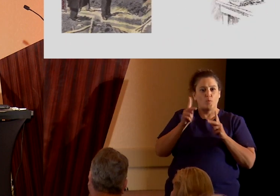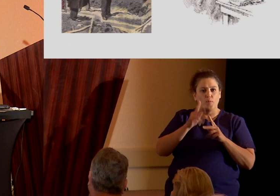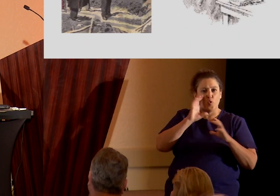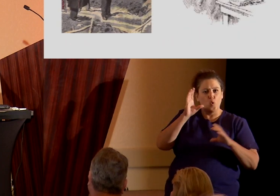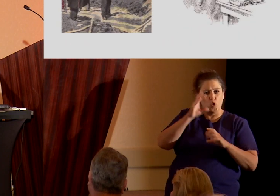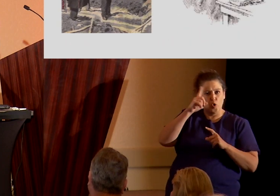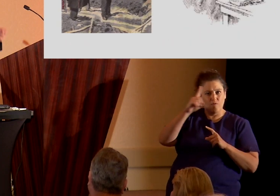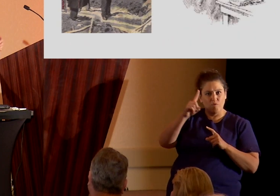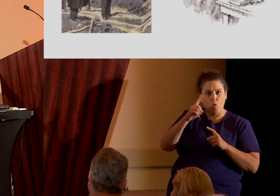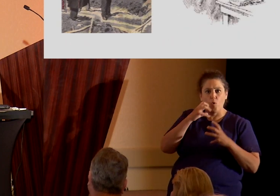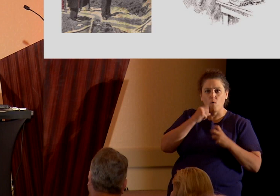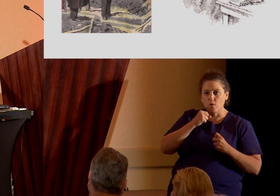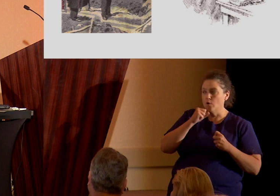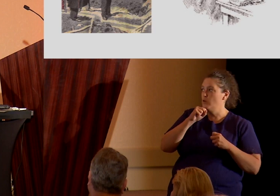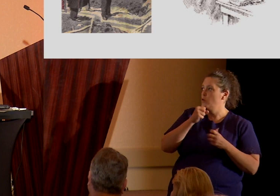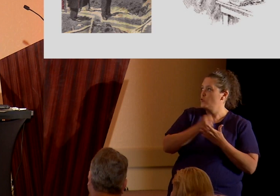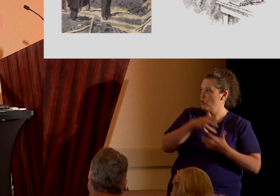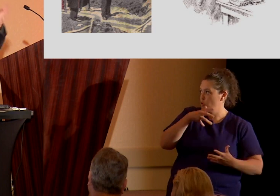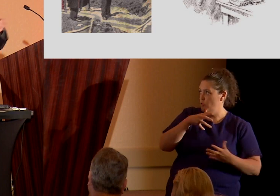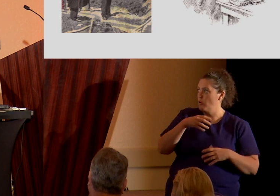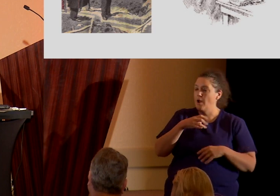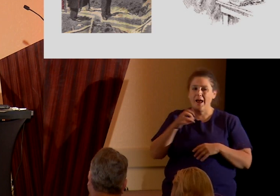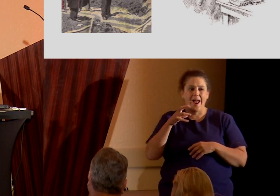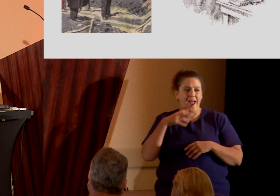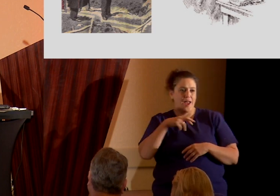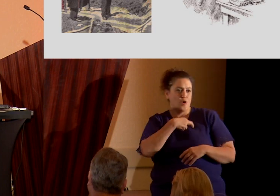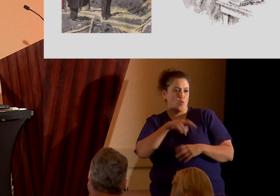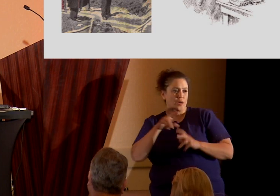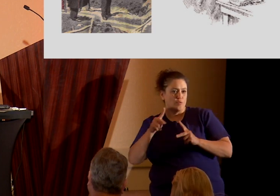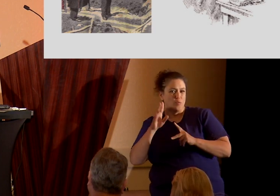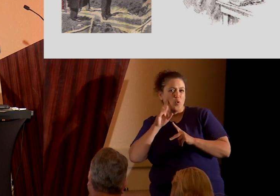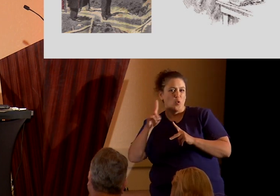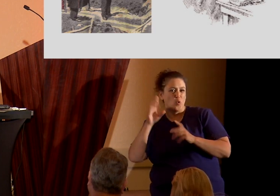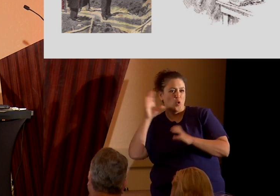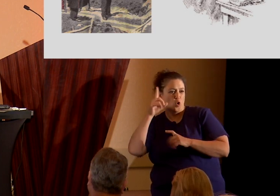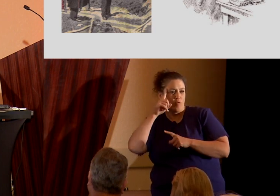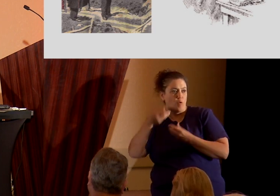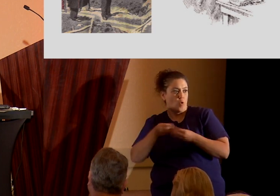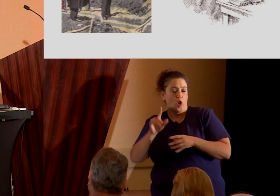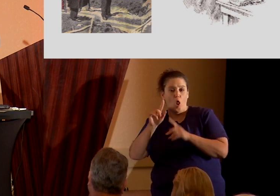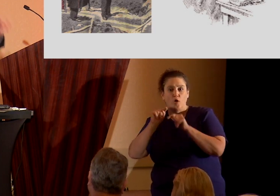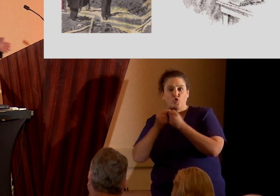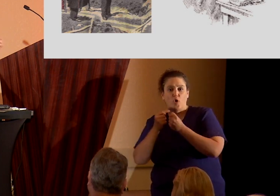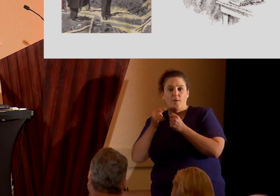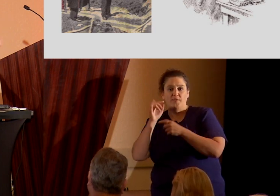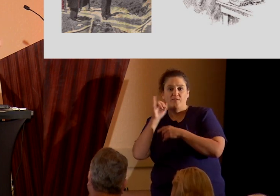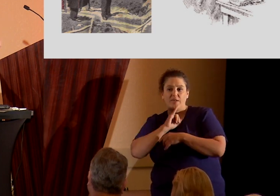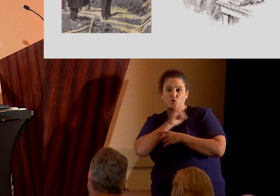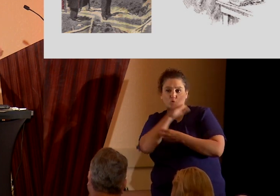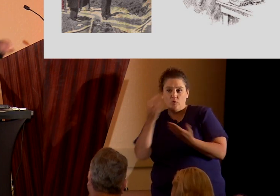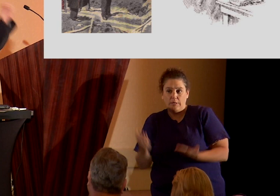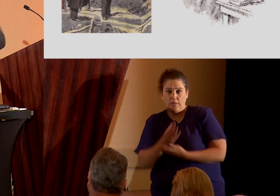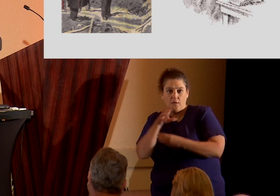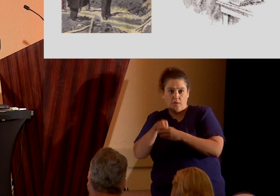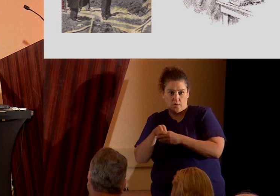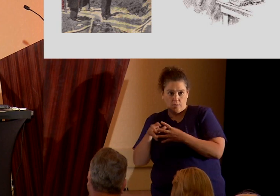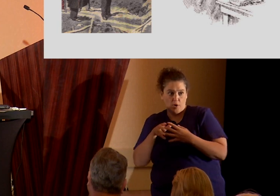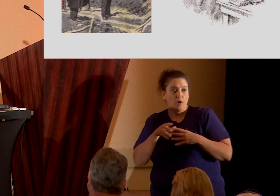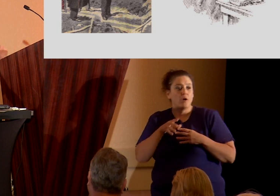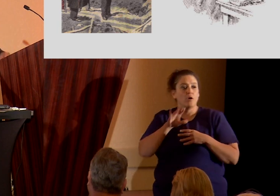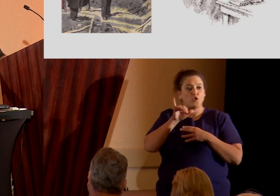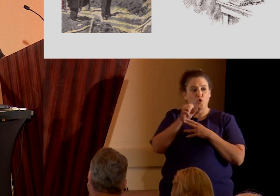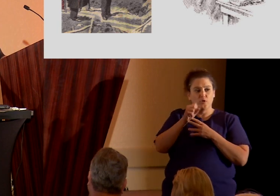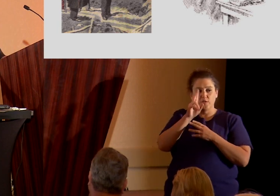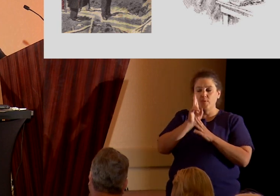and religious crackpots who were looking for the lost tribes of Israel here in America. Joseph Smith was lucky enough to belong to both